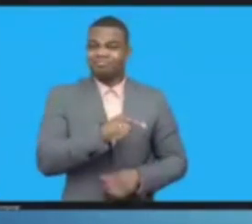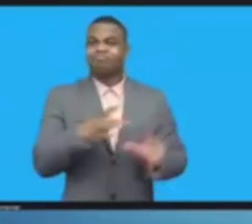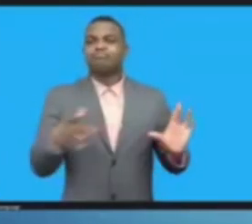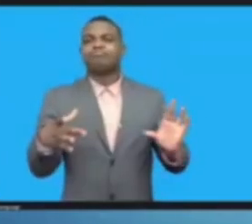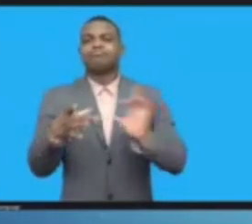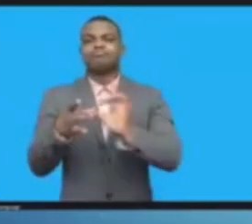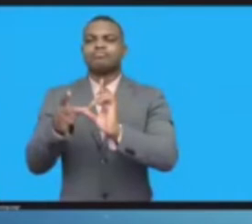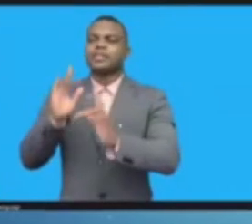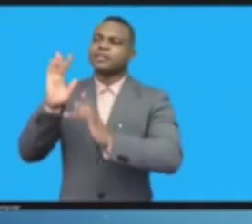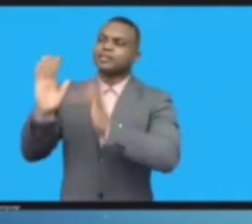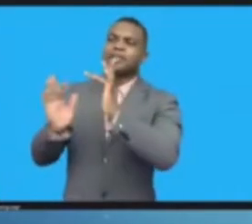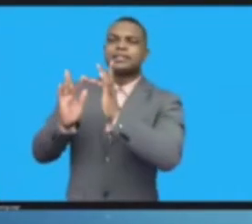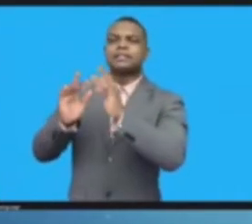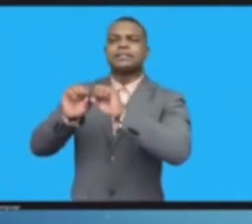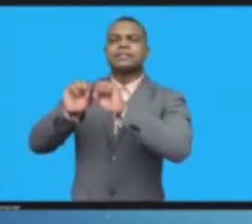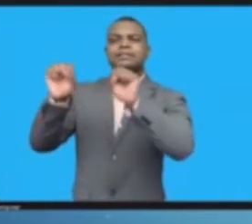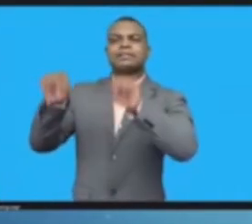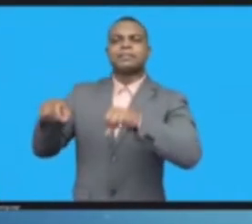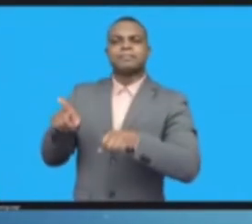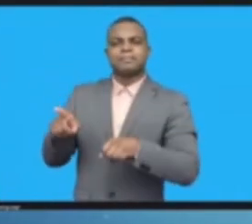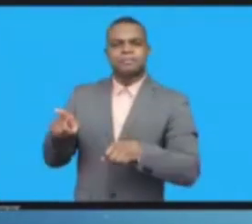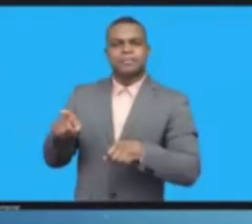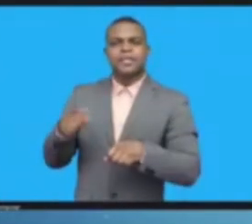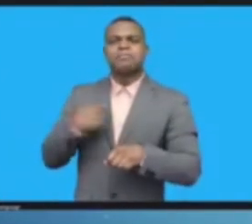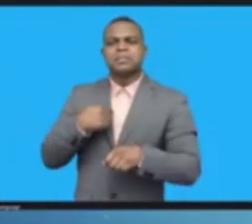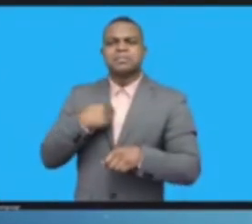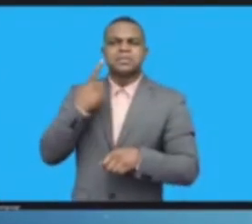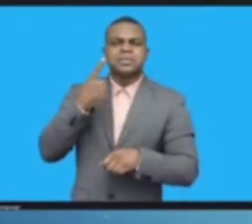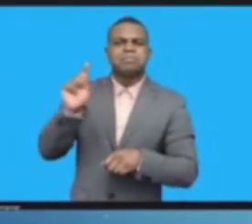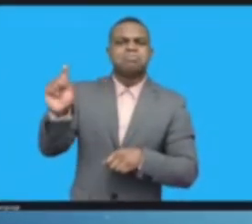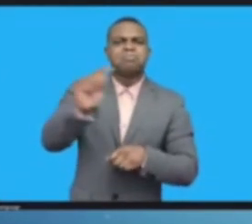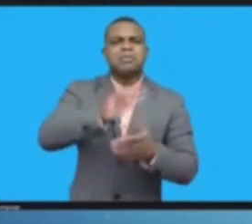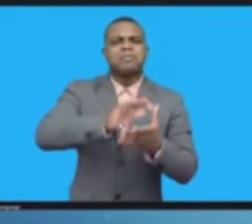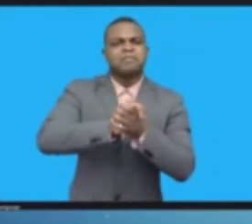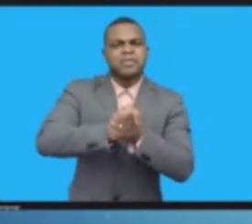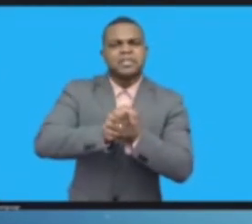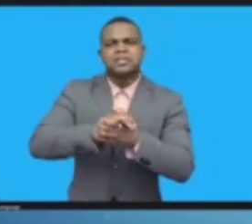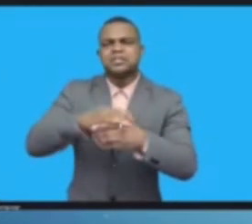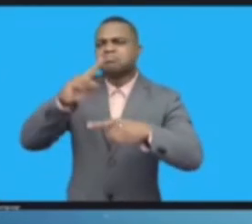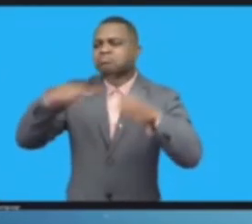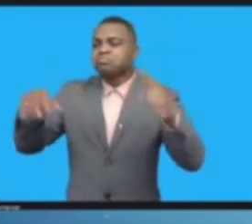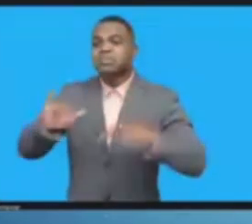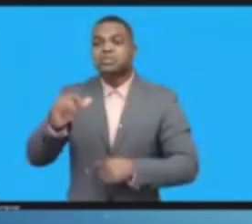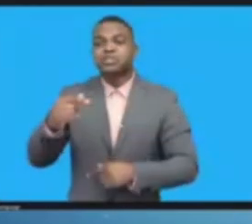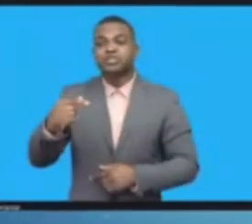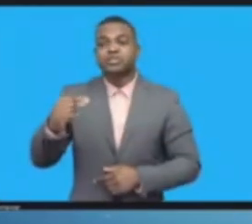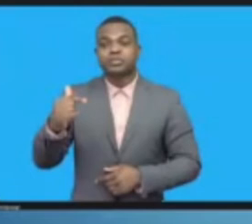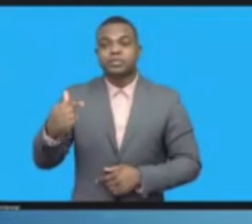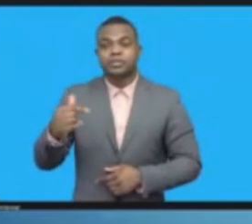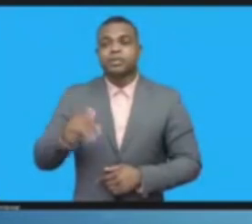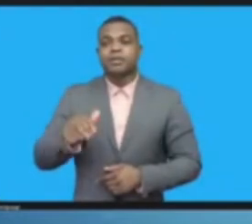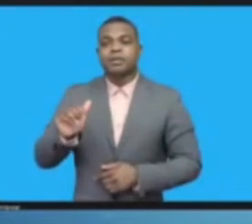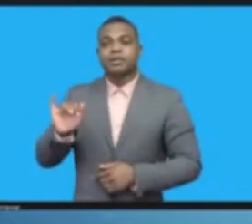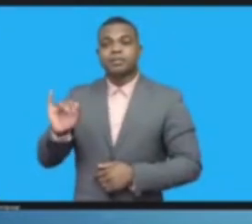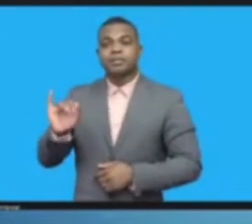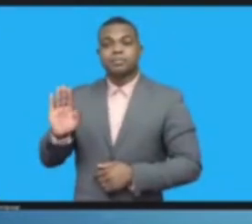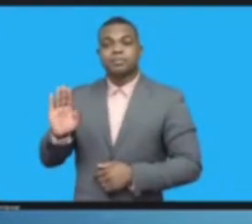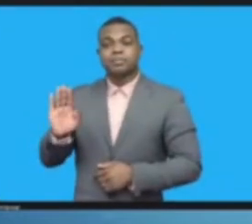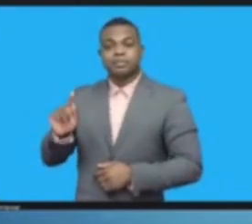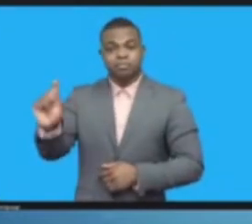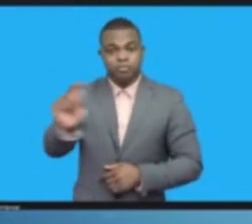And we've done that for the last part of 40 years. You never hear the Internet went down, have you?